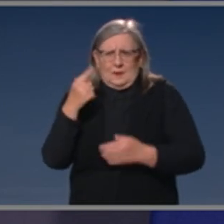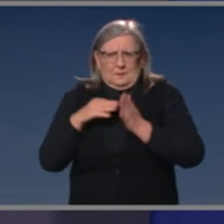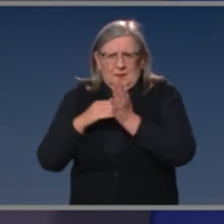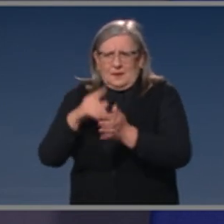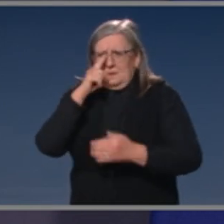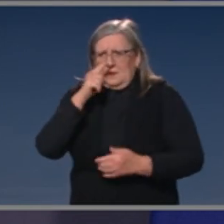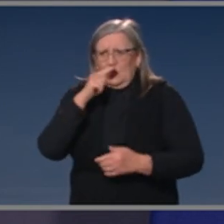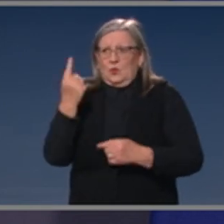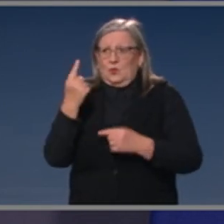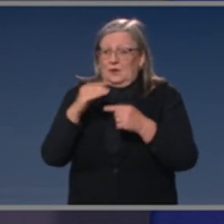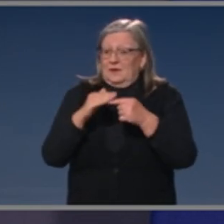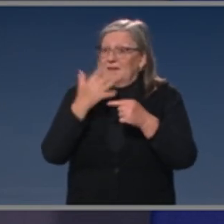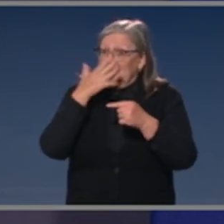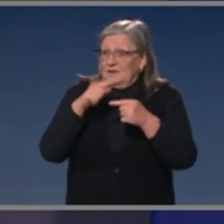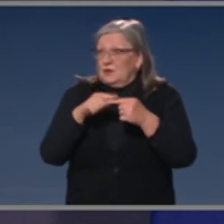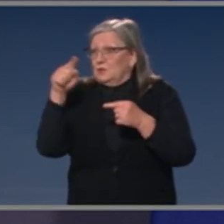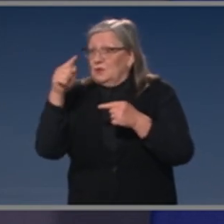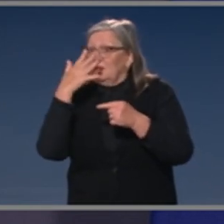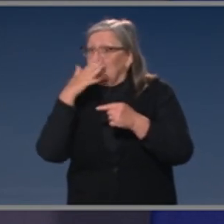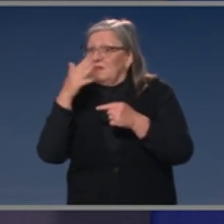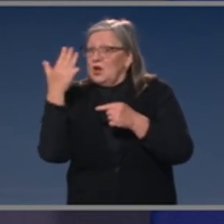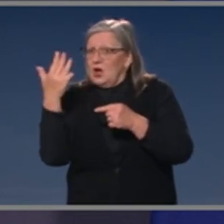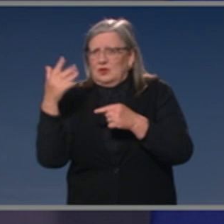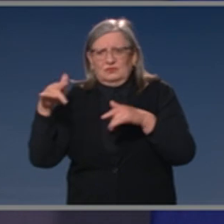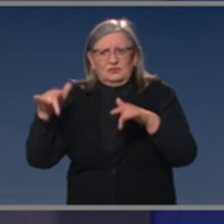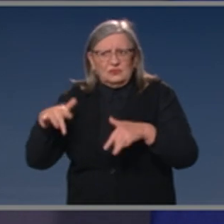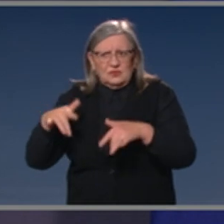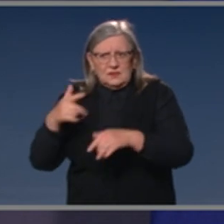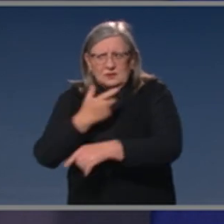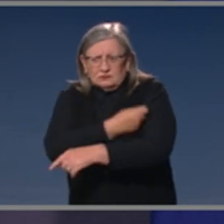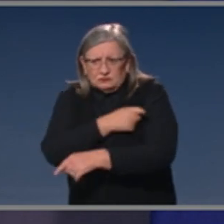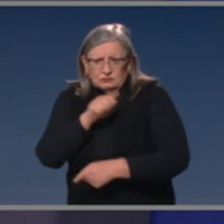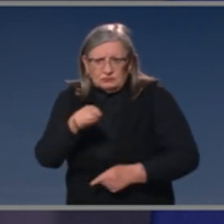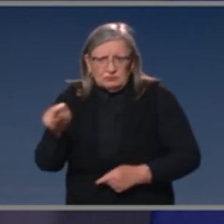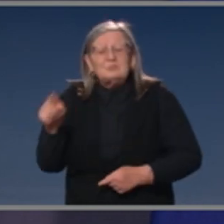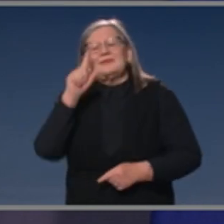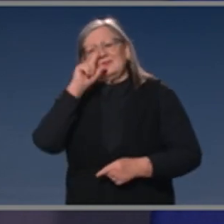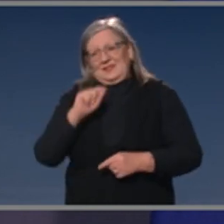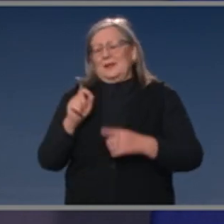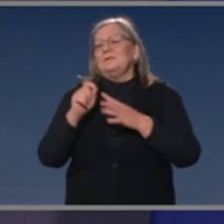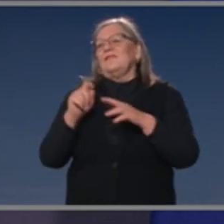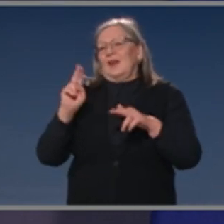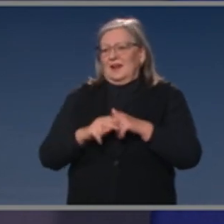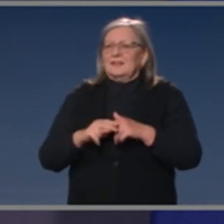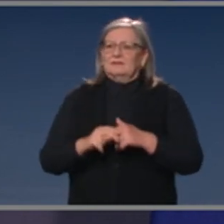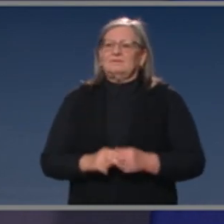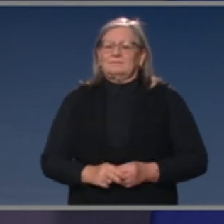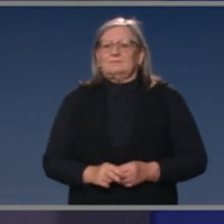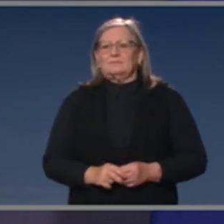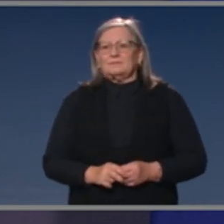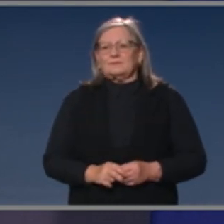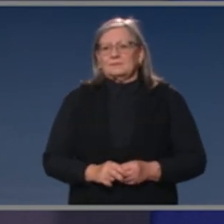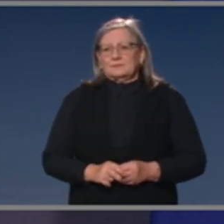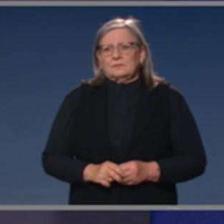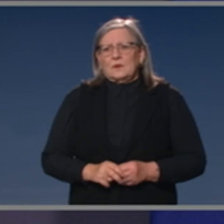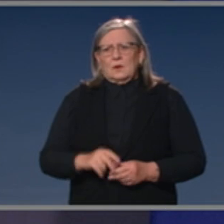who have not yet received vaccinations. That move will be accompanied by work which